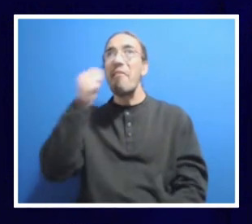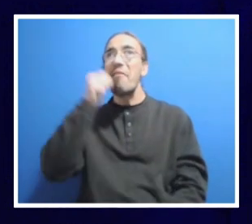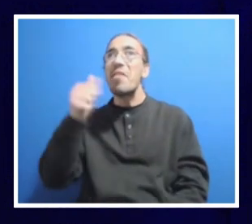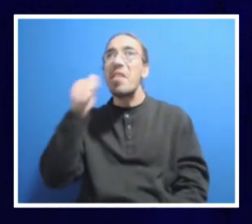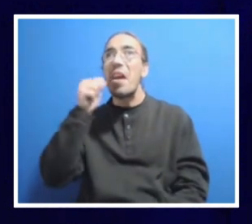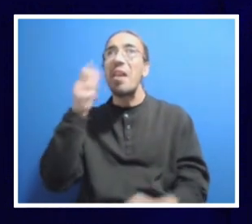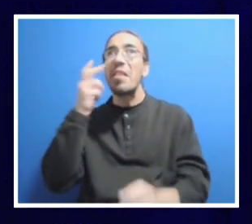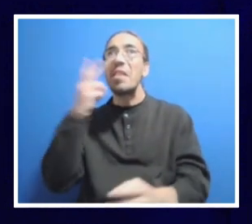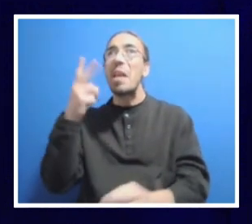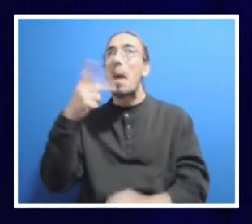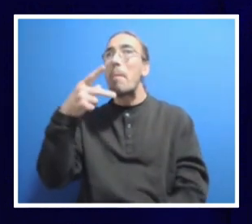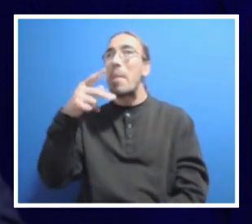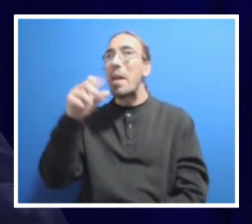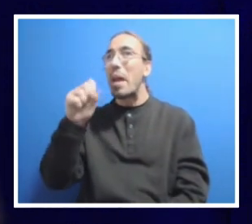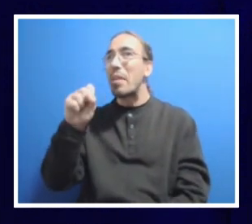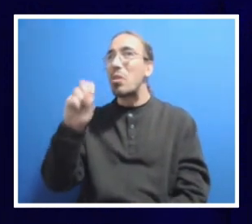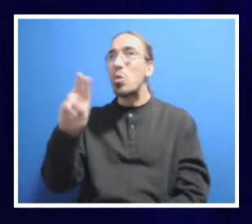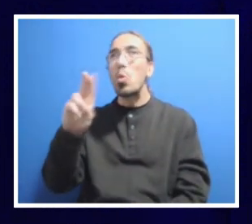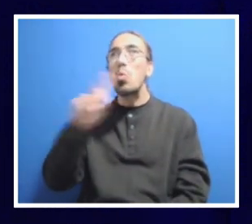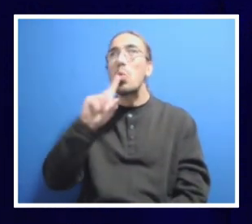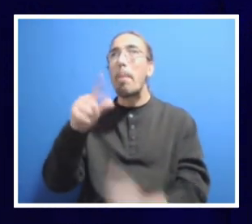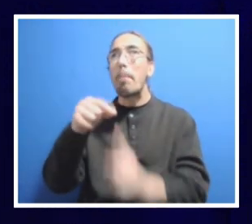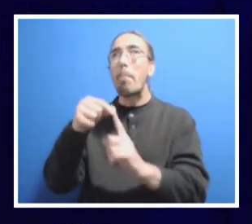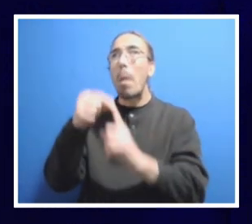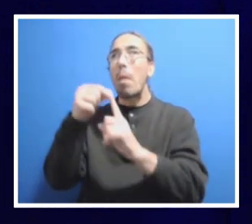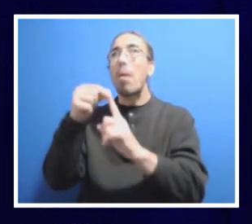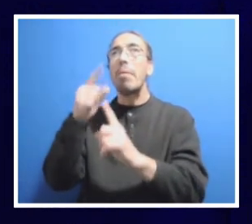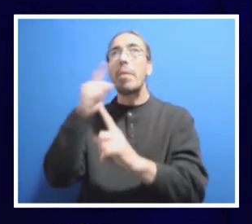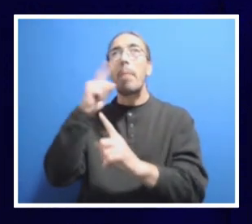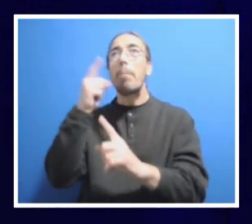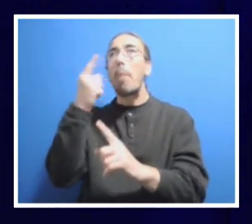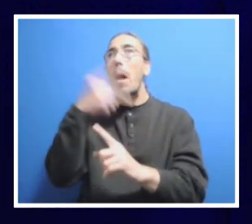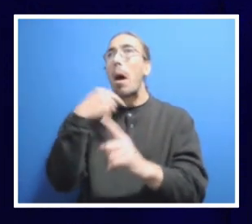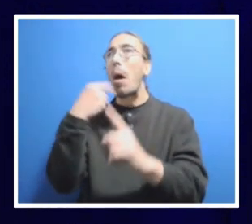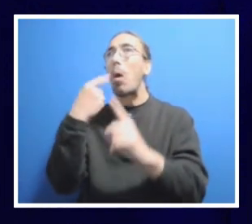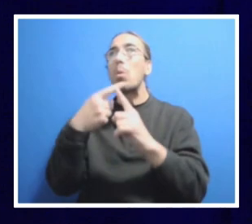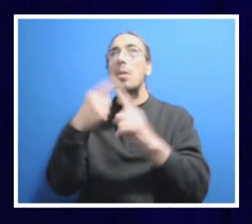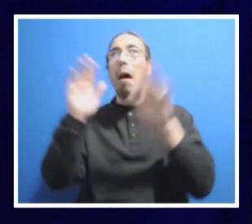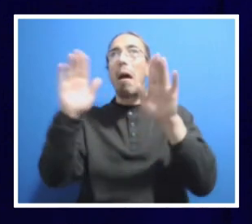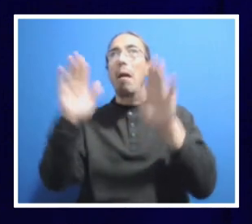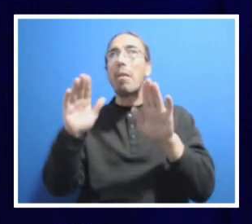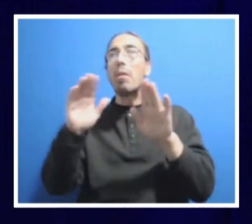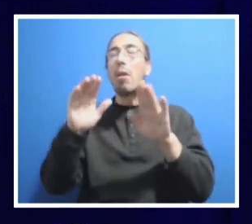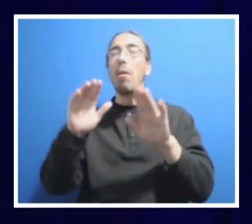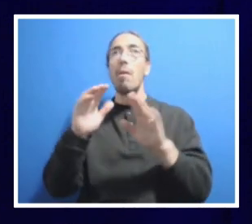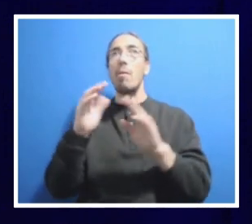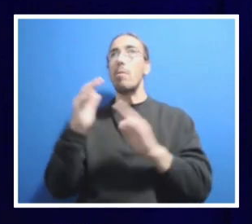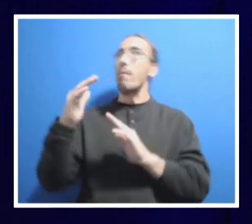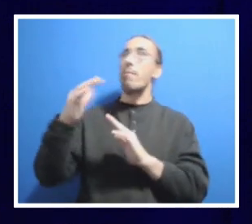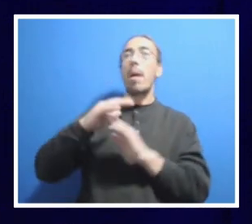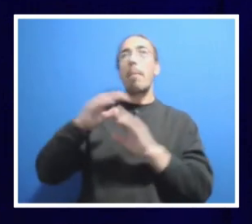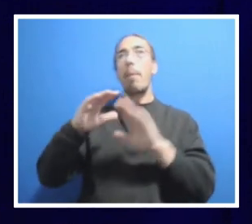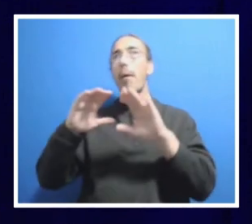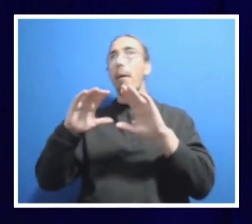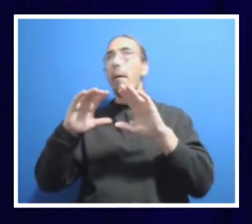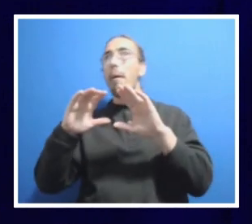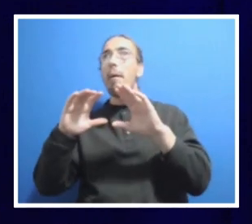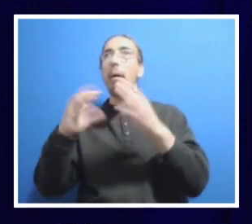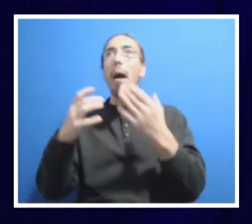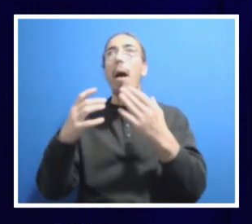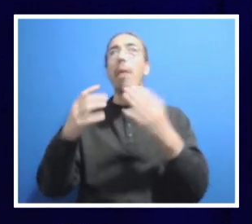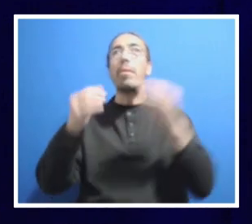so special. Think about the excellence that we have, the world-class university we are on our teaching, our research,